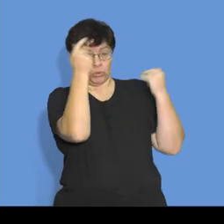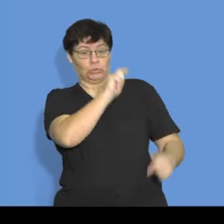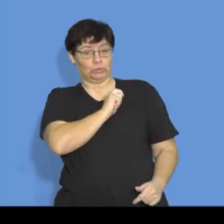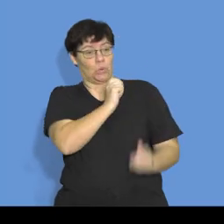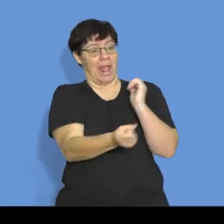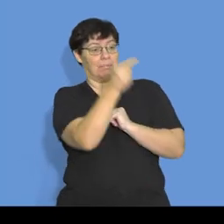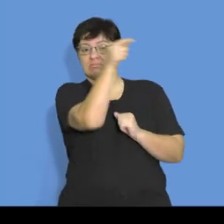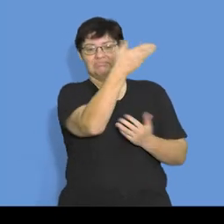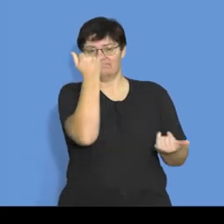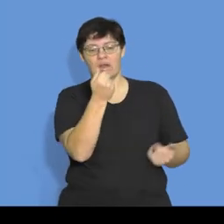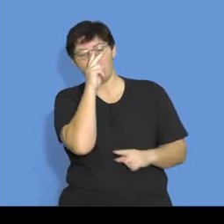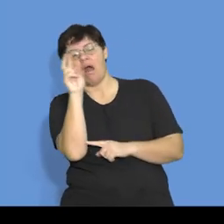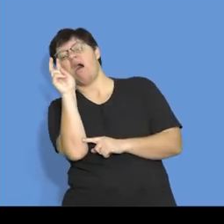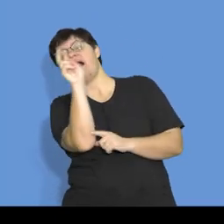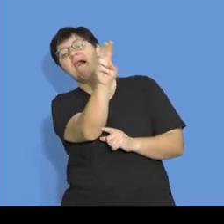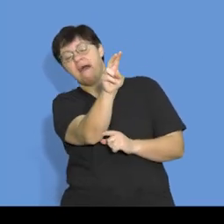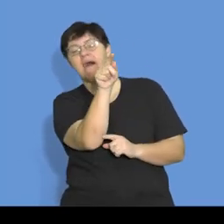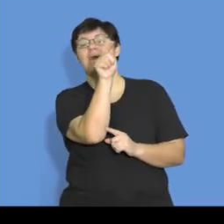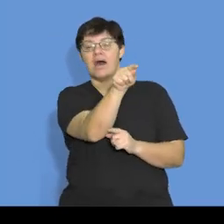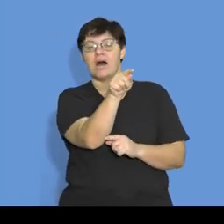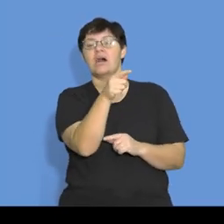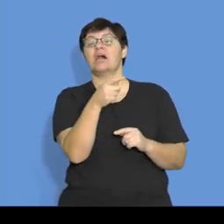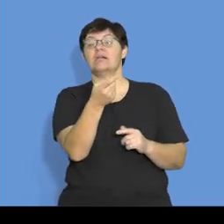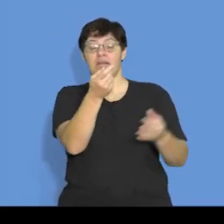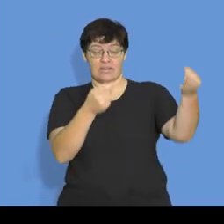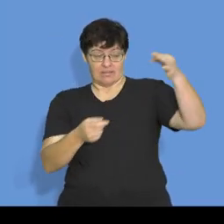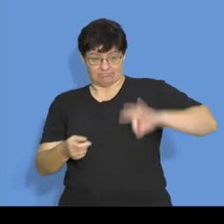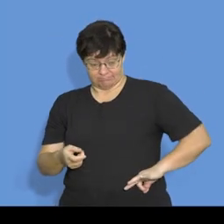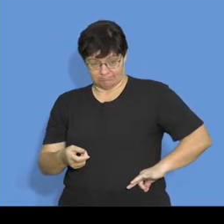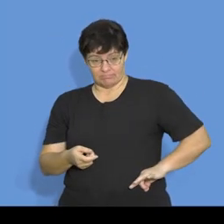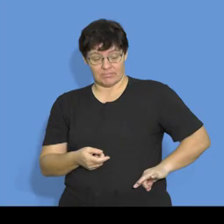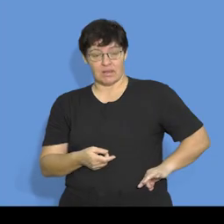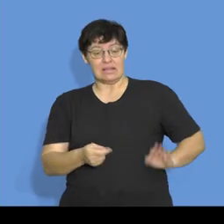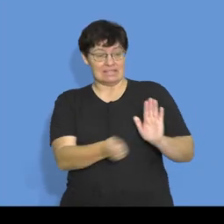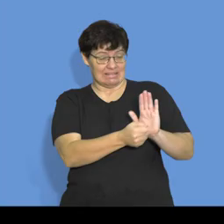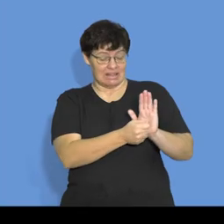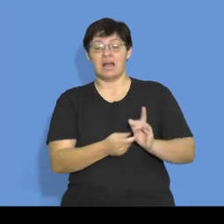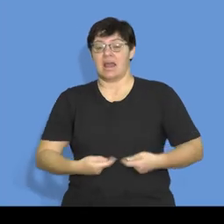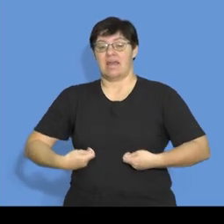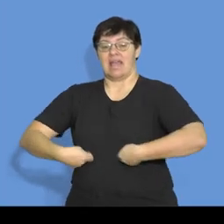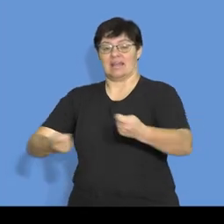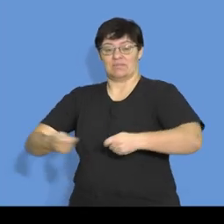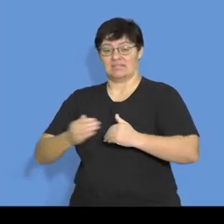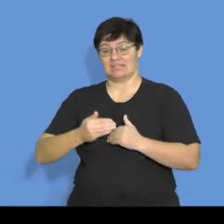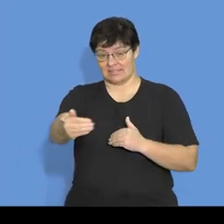forecasting? Our income and expenses for the forecast period. Alright, okay.